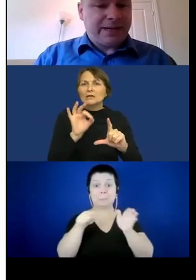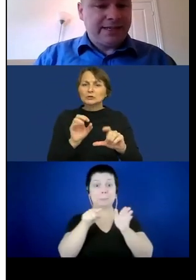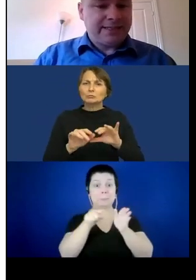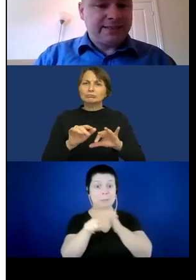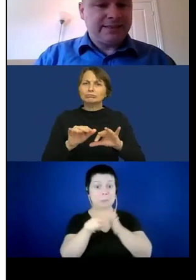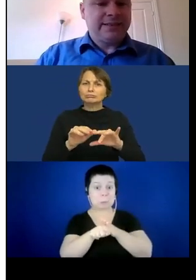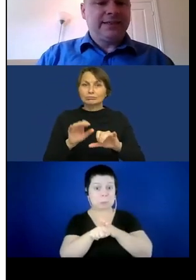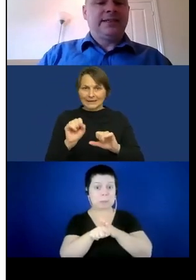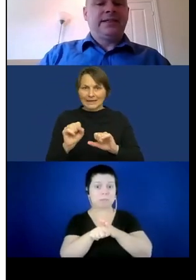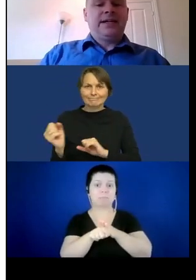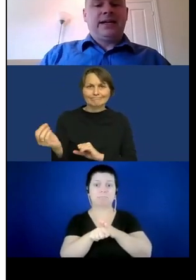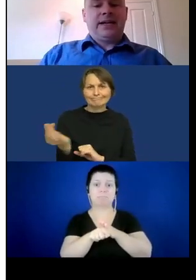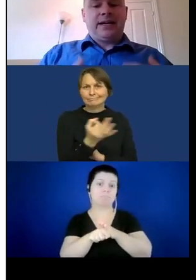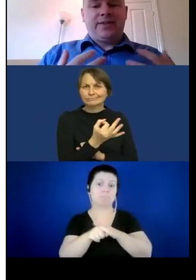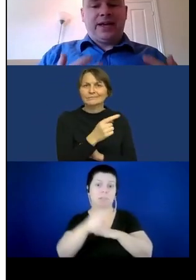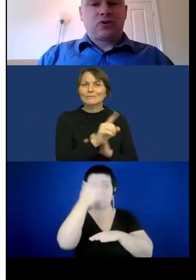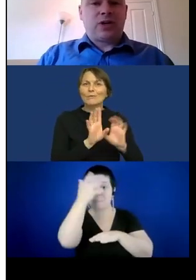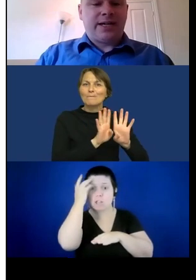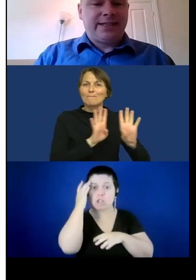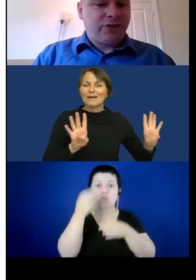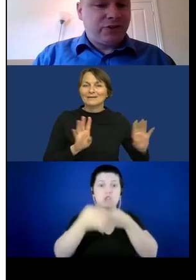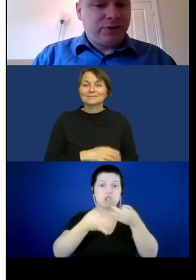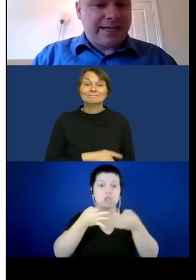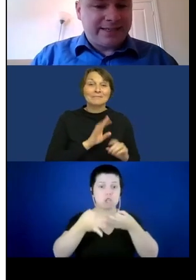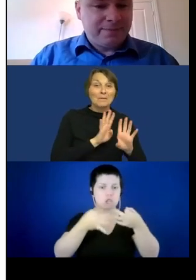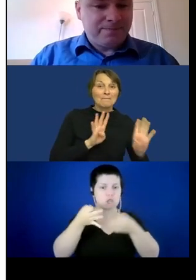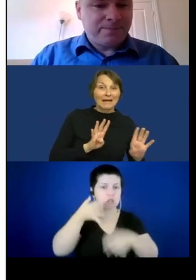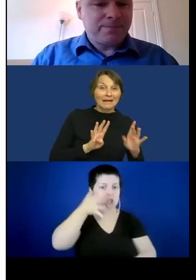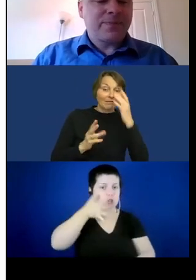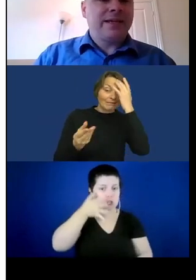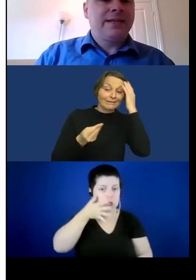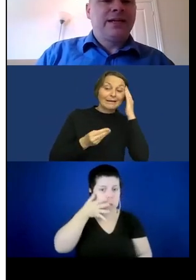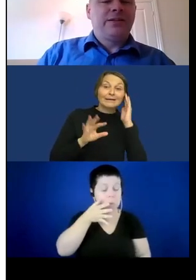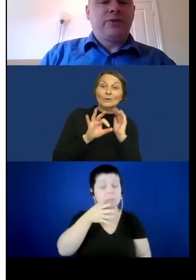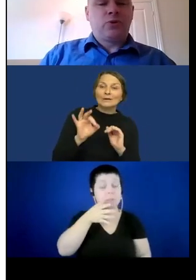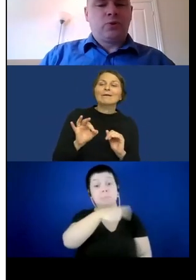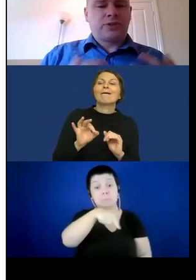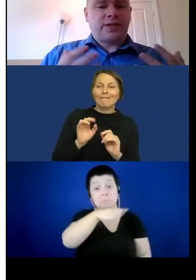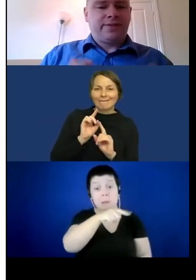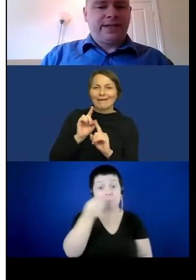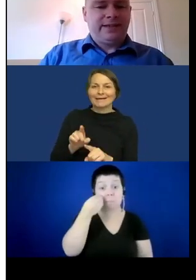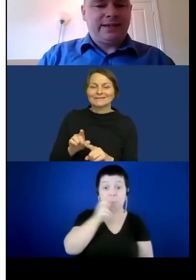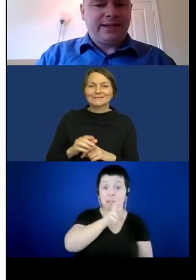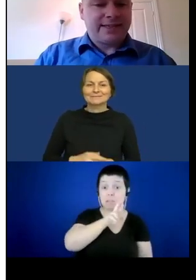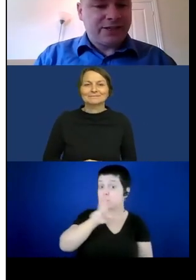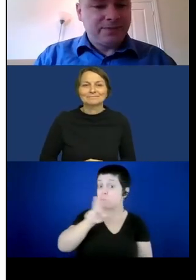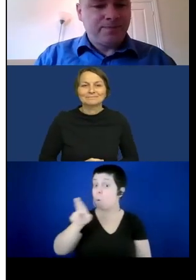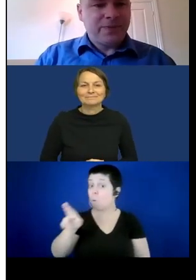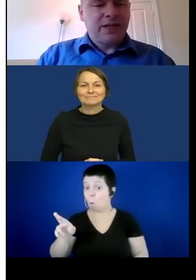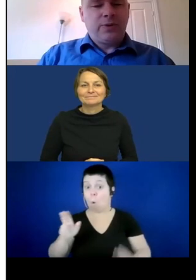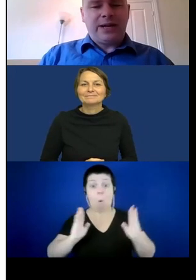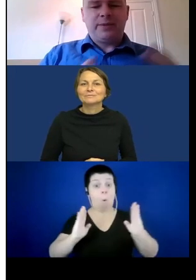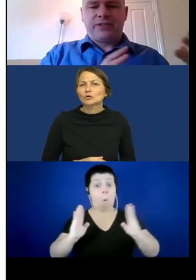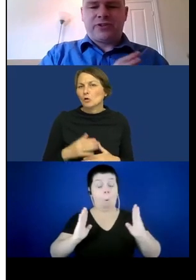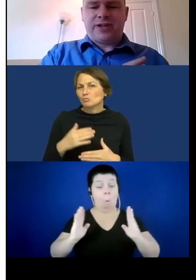for the panellists and they will try to answer them during the course of the session.